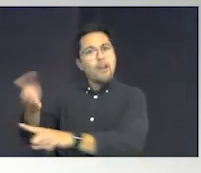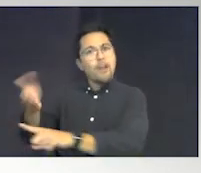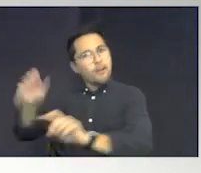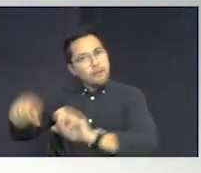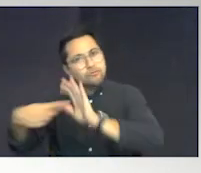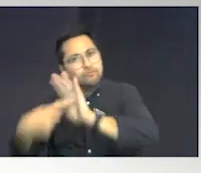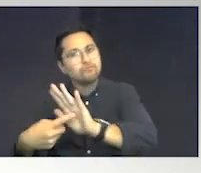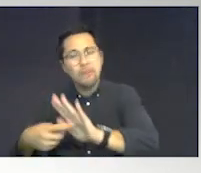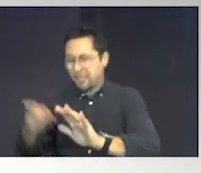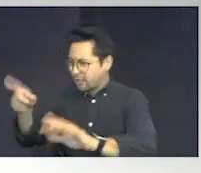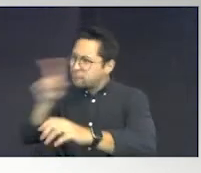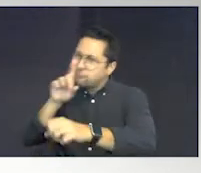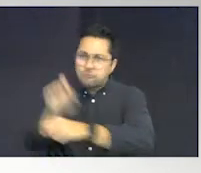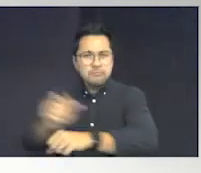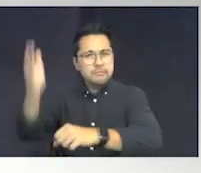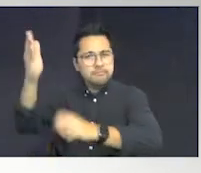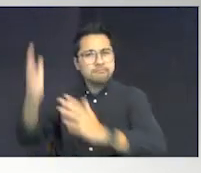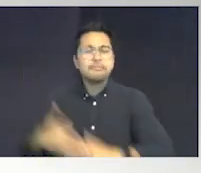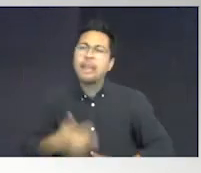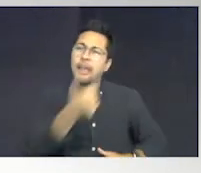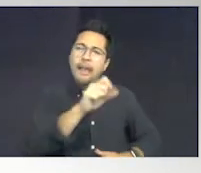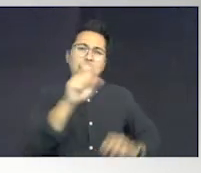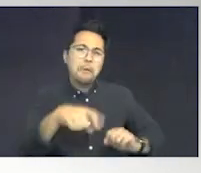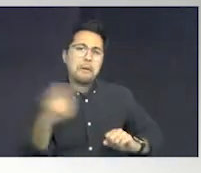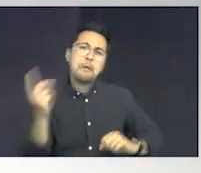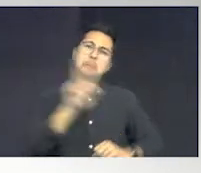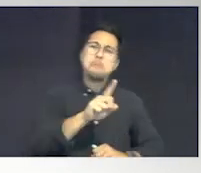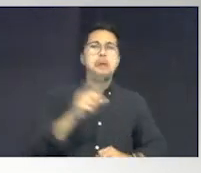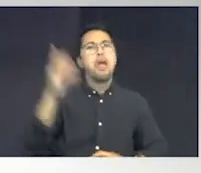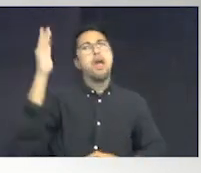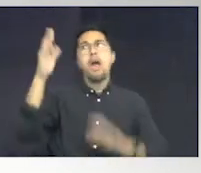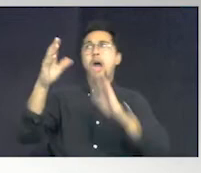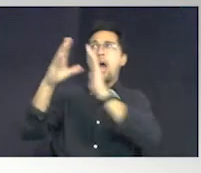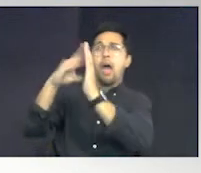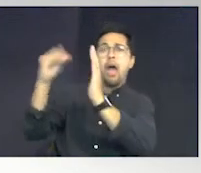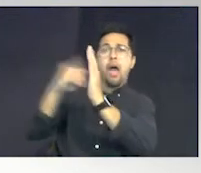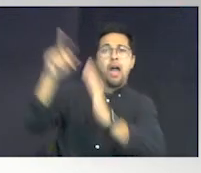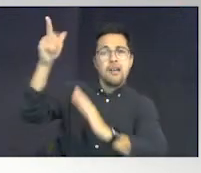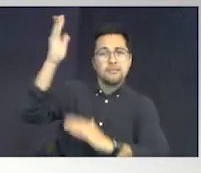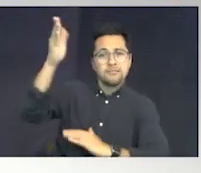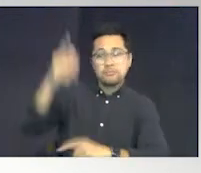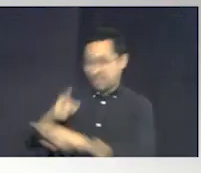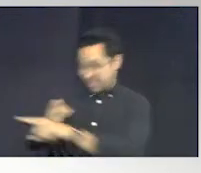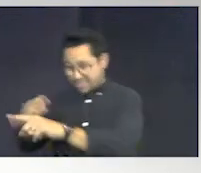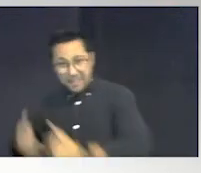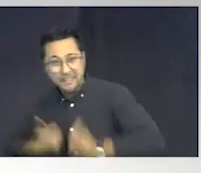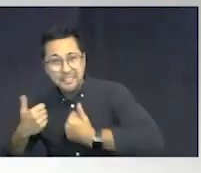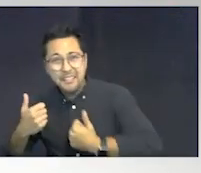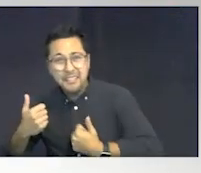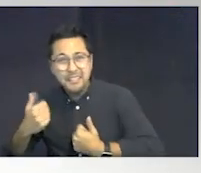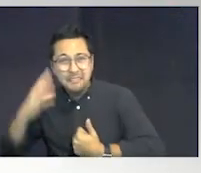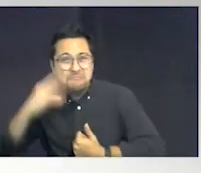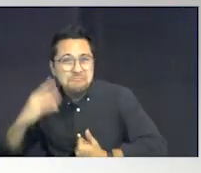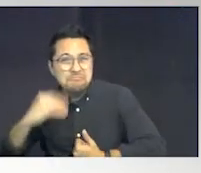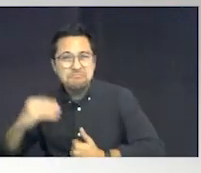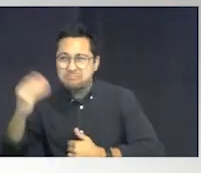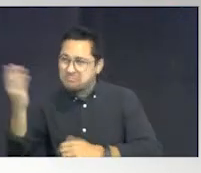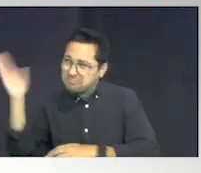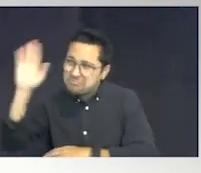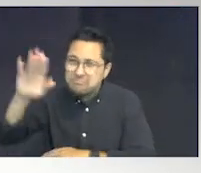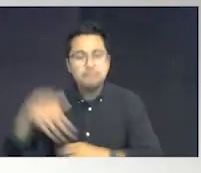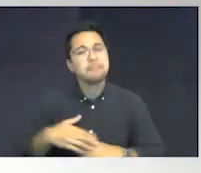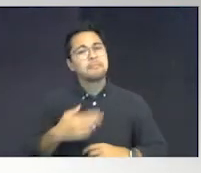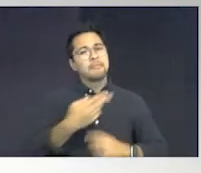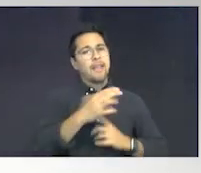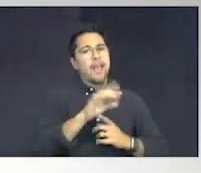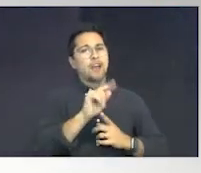Anybody can stand up here and read PowerPoint presentation. We live it 365 days a year. Hector explained